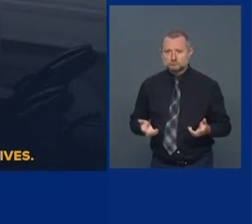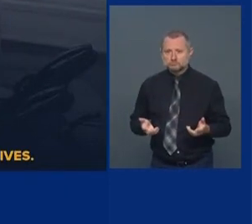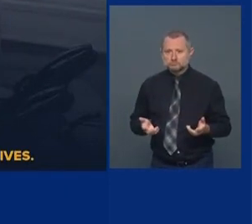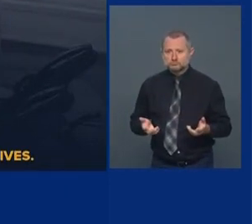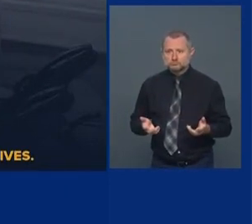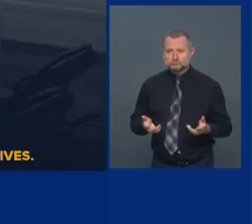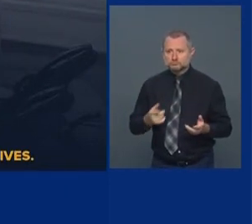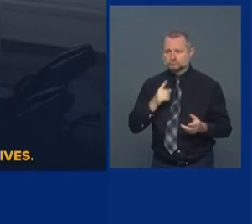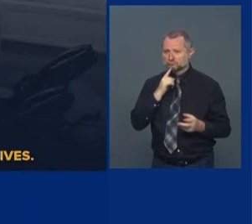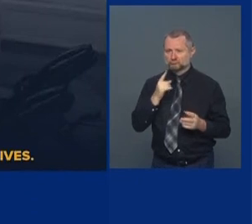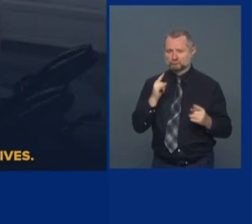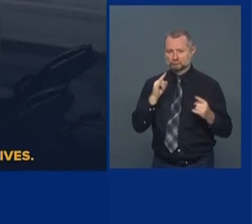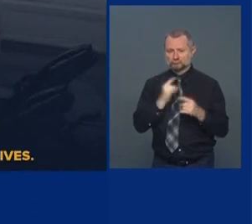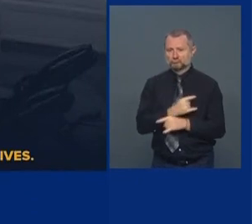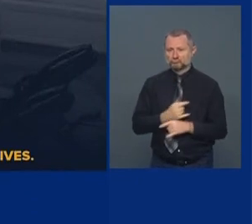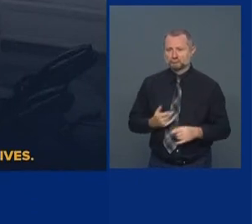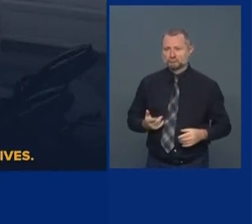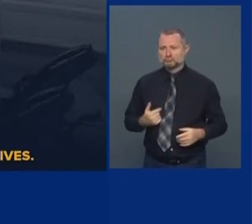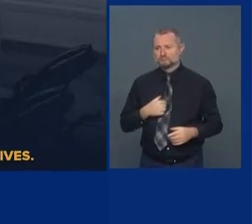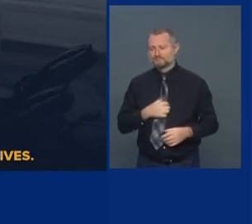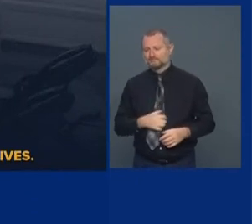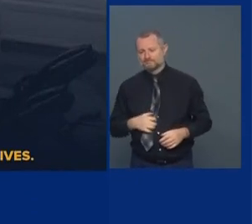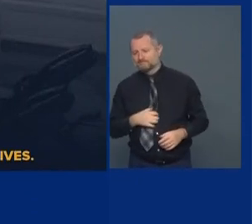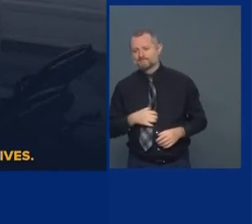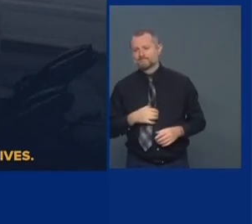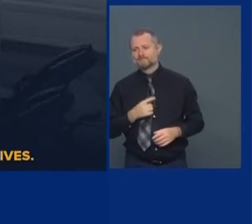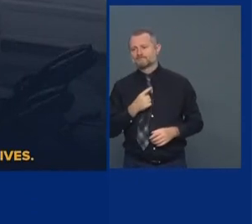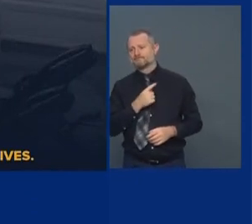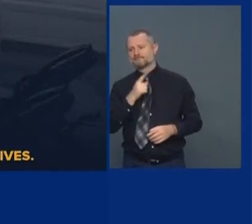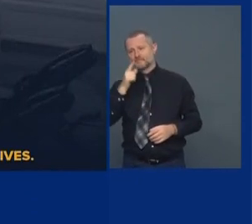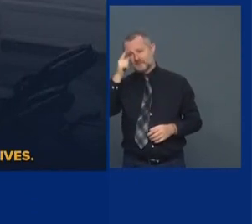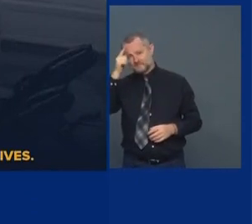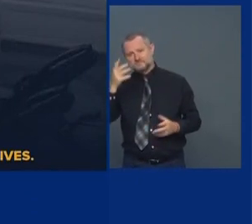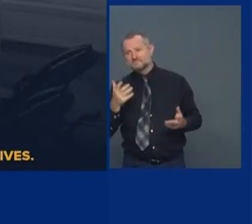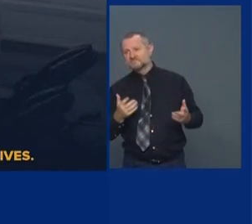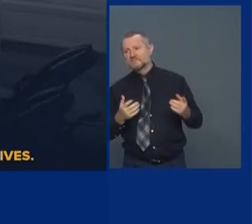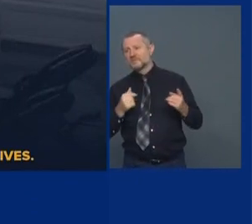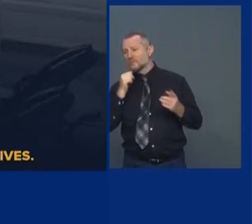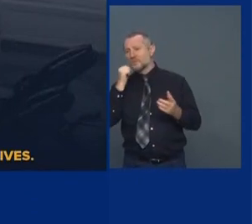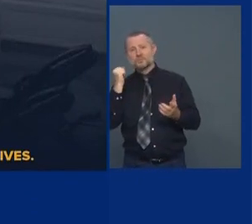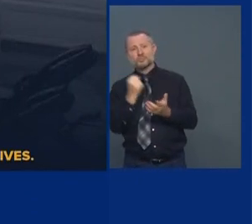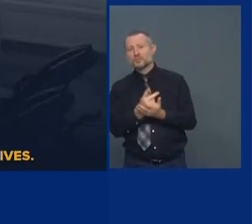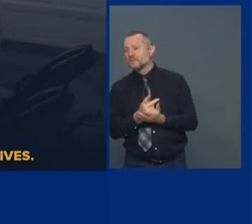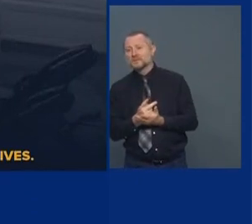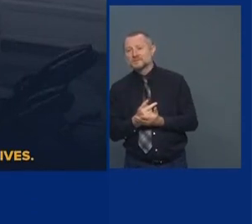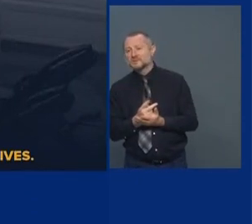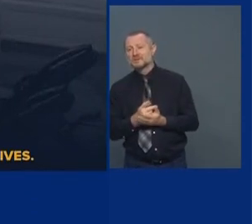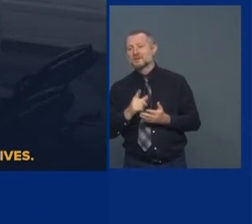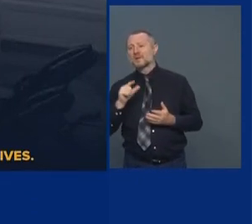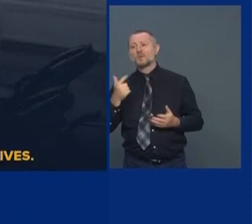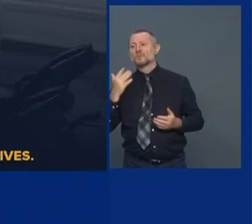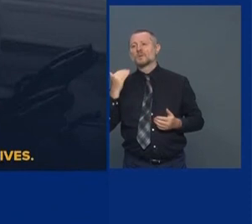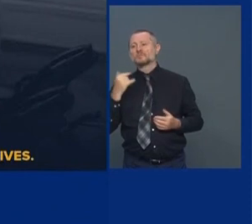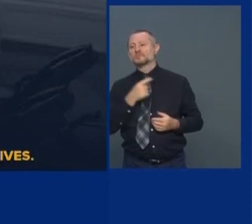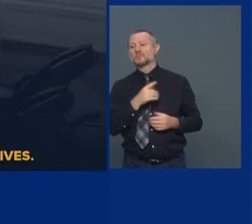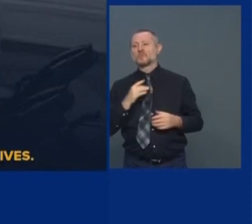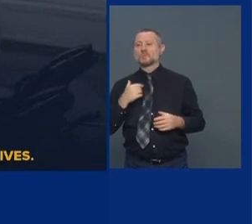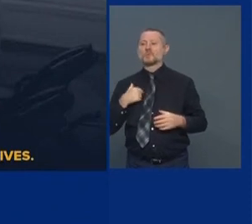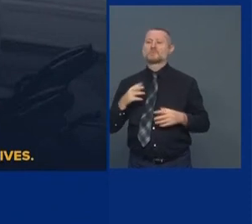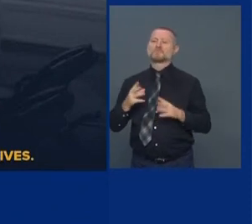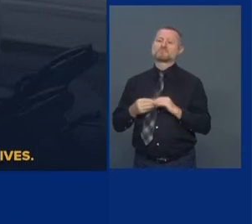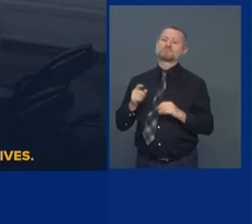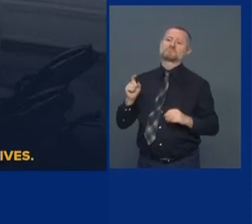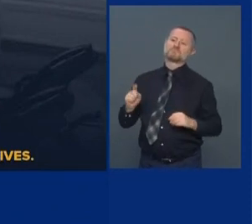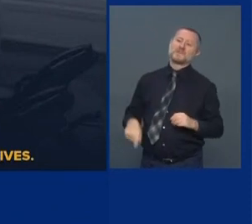repugnant logic. You know why he won't approve the air train to LaGuardia? He says he has to do an environmental